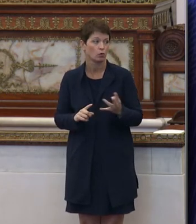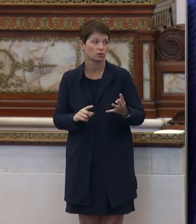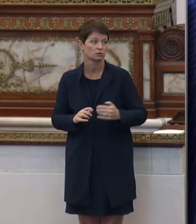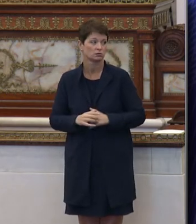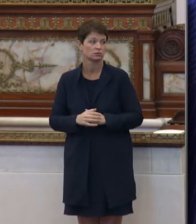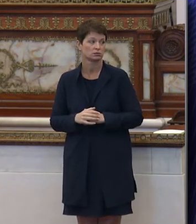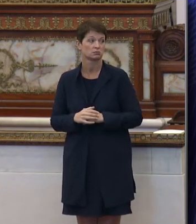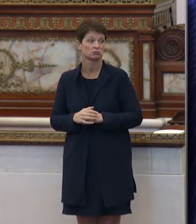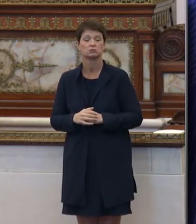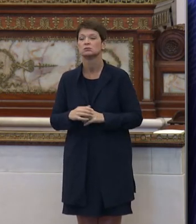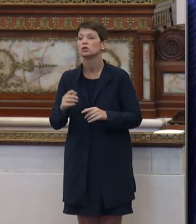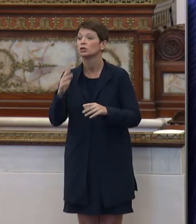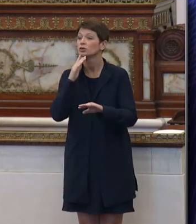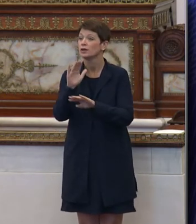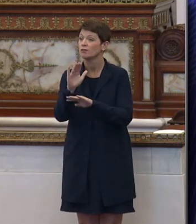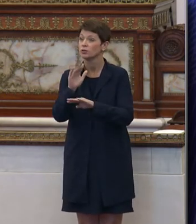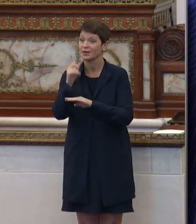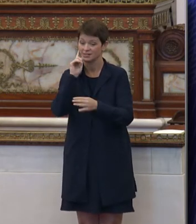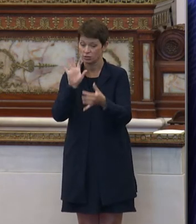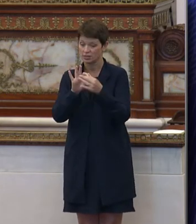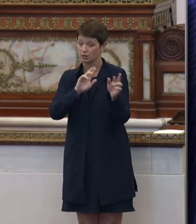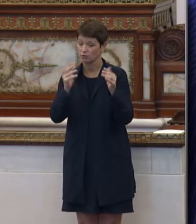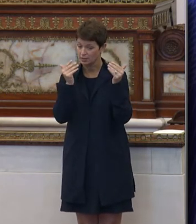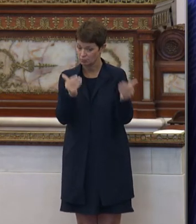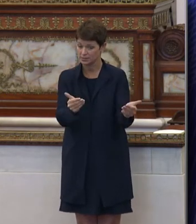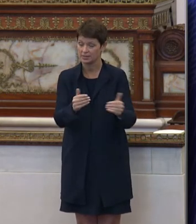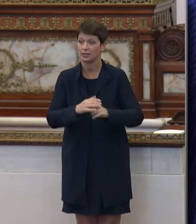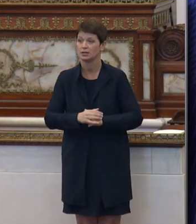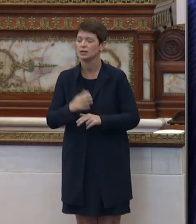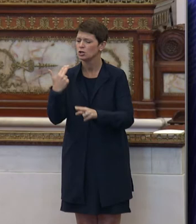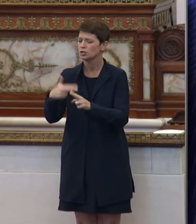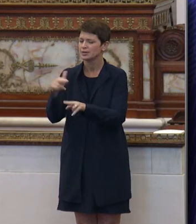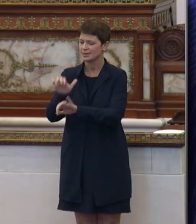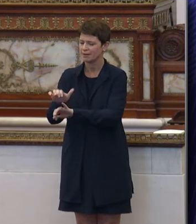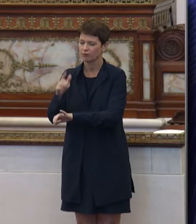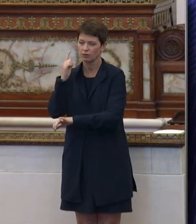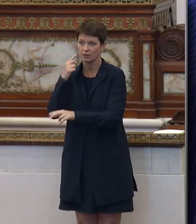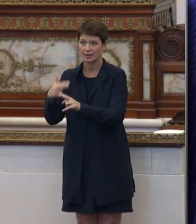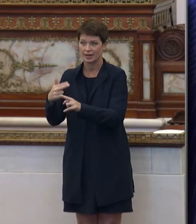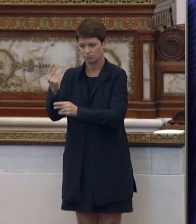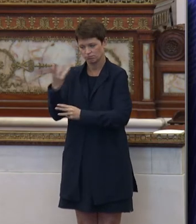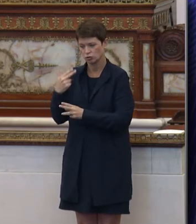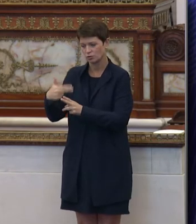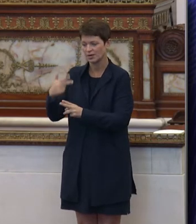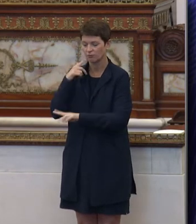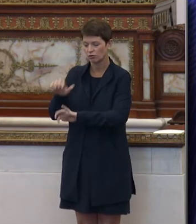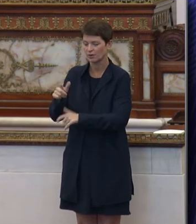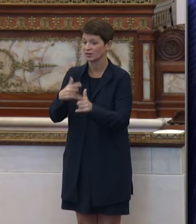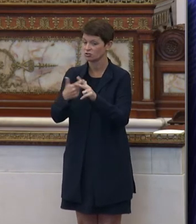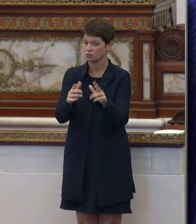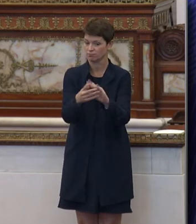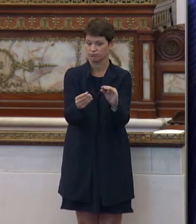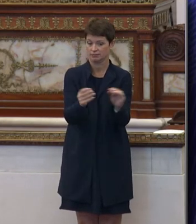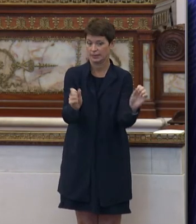Good afternoon. I see you are connected and ready to proceed. Please state your name for the record and begin your testimony.